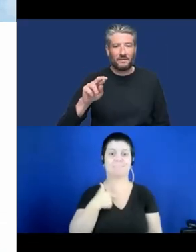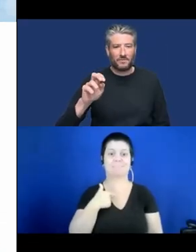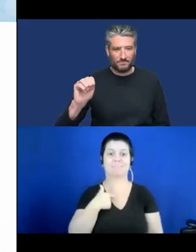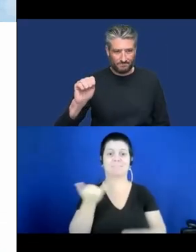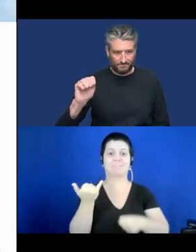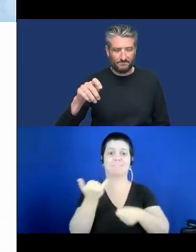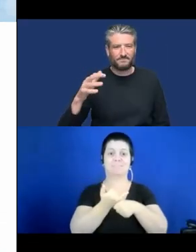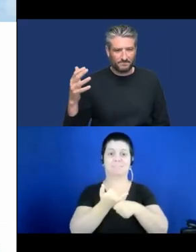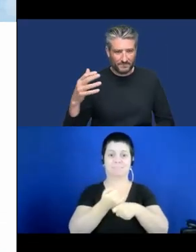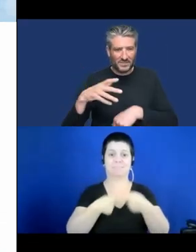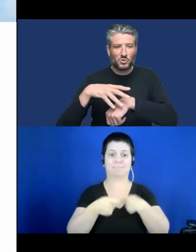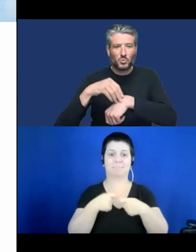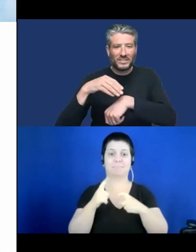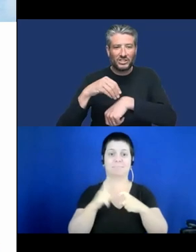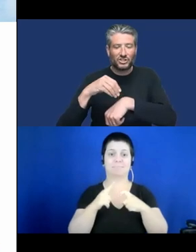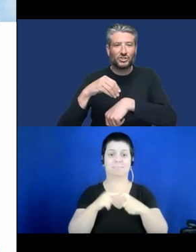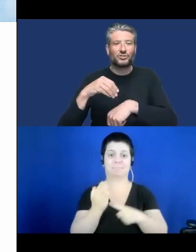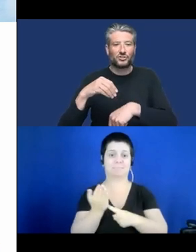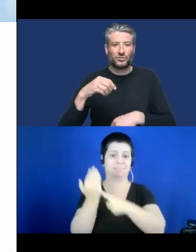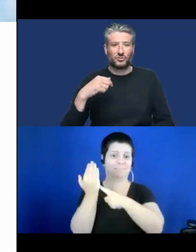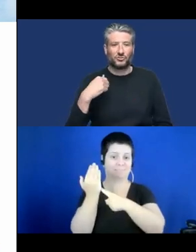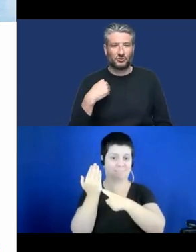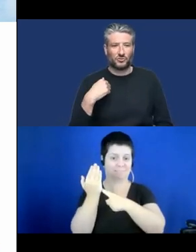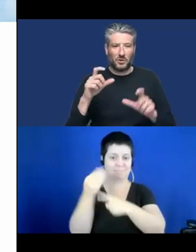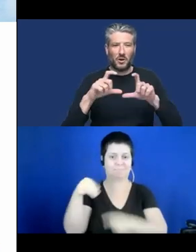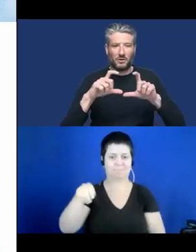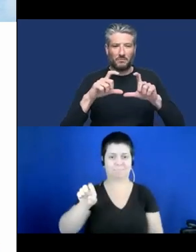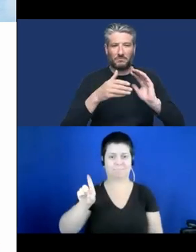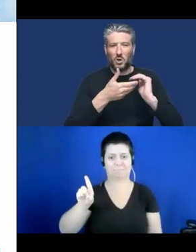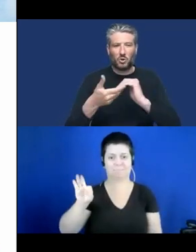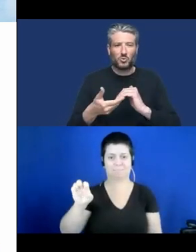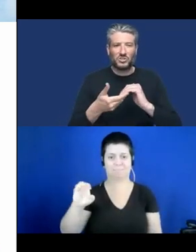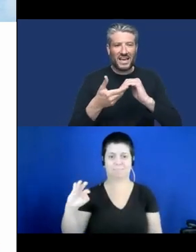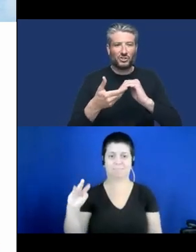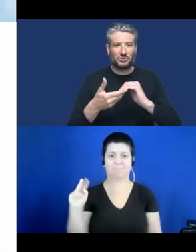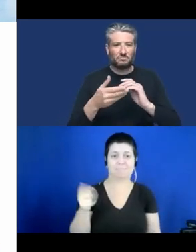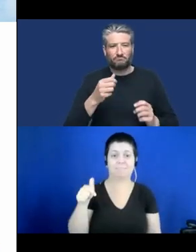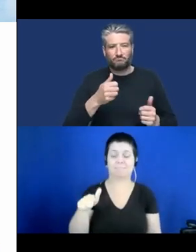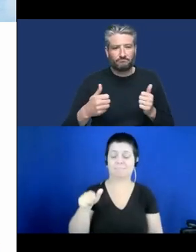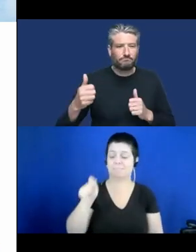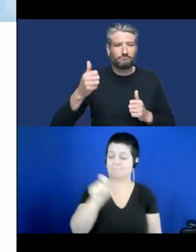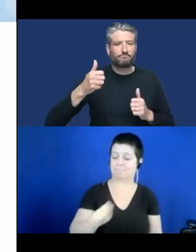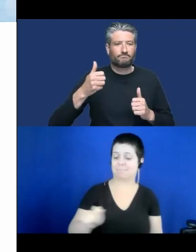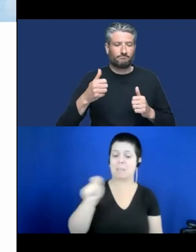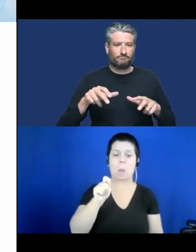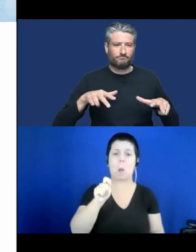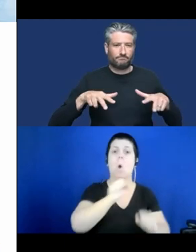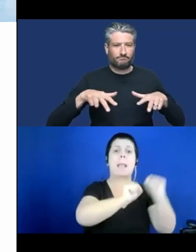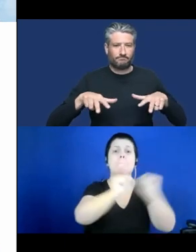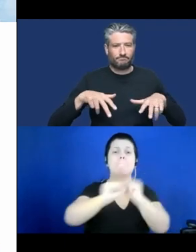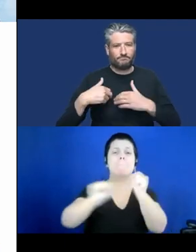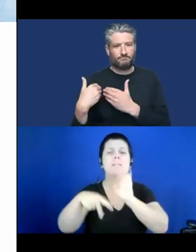MedTech, the industry association for the medical device companies in Sweden.